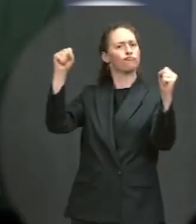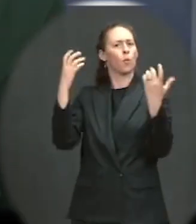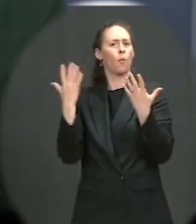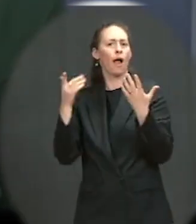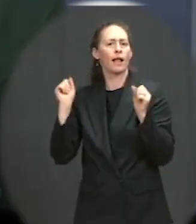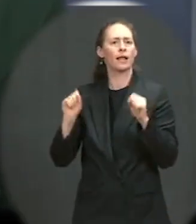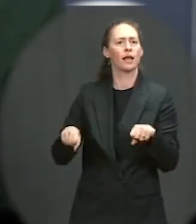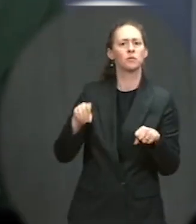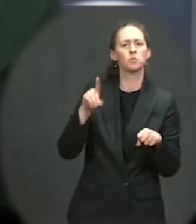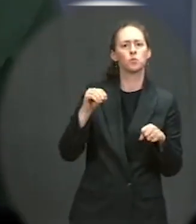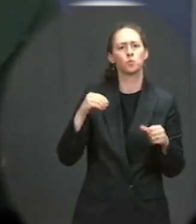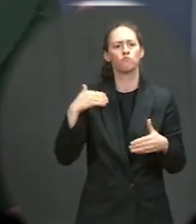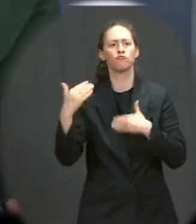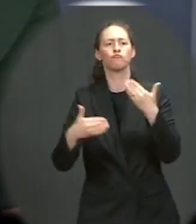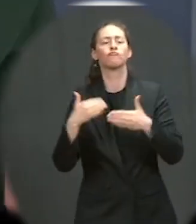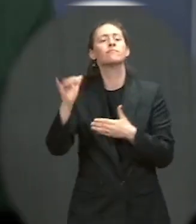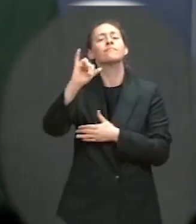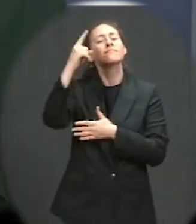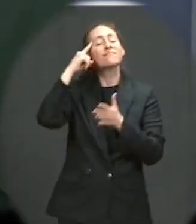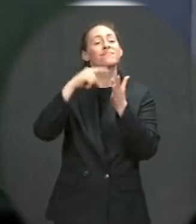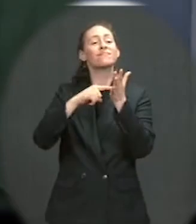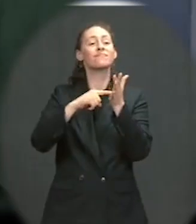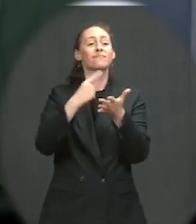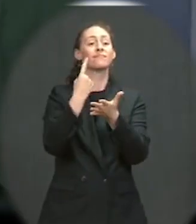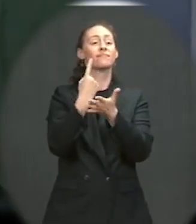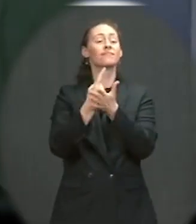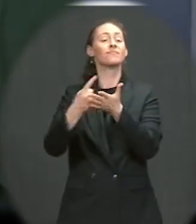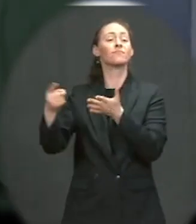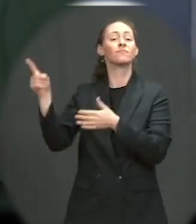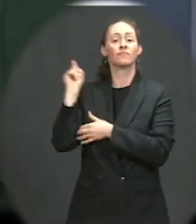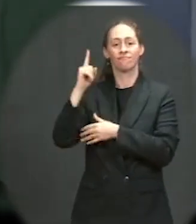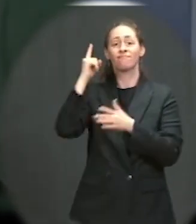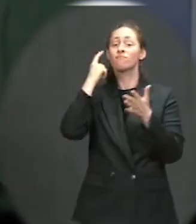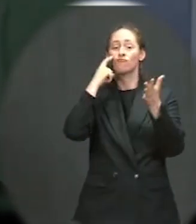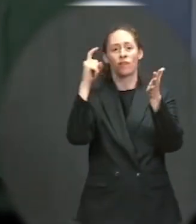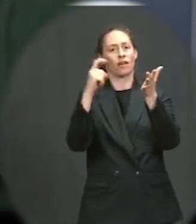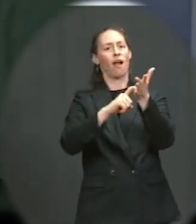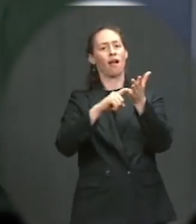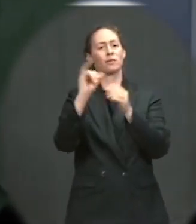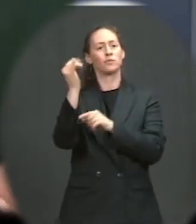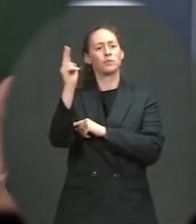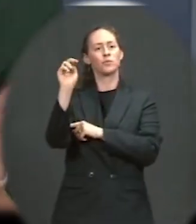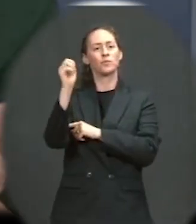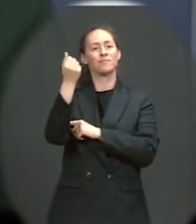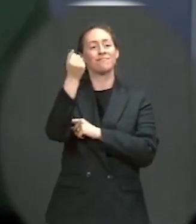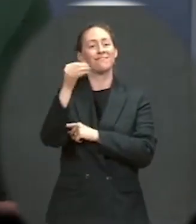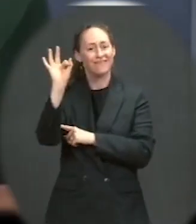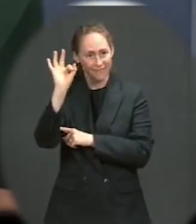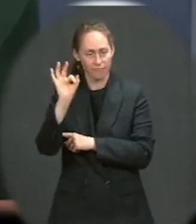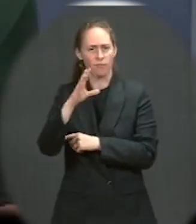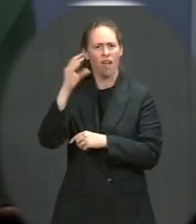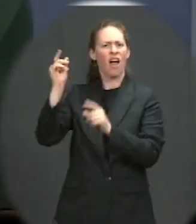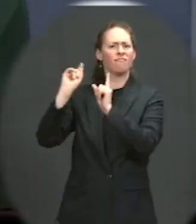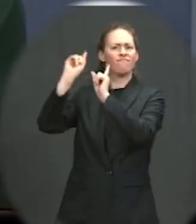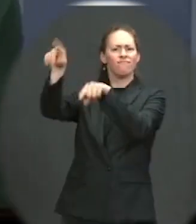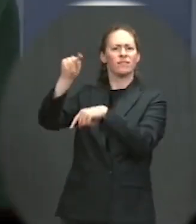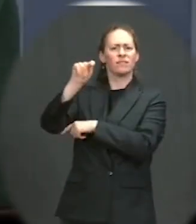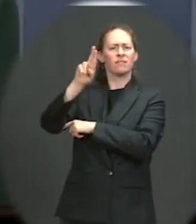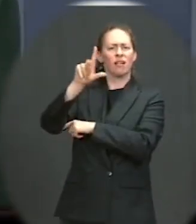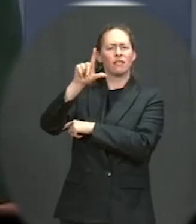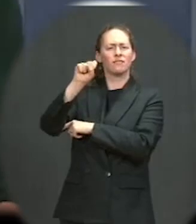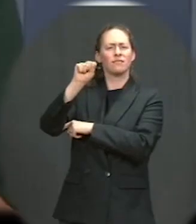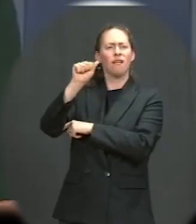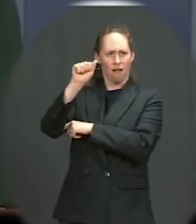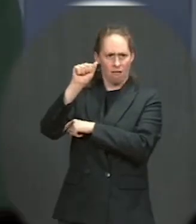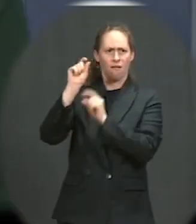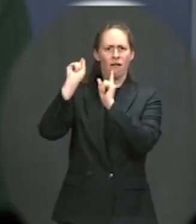Juneteenth, and also as he did in Tulsa, Oklahoma, just a few weeks before that. So I expect you'll—we'll have more to preview as we